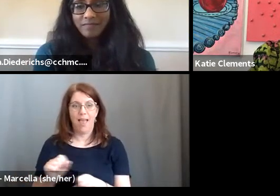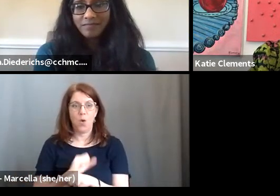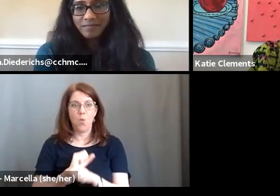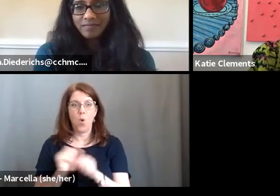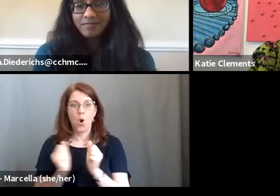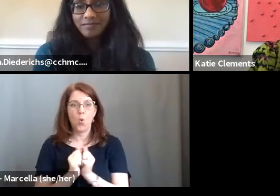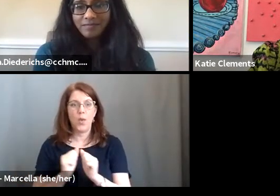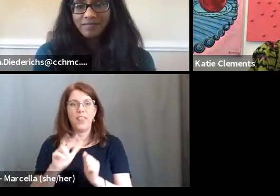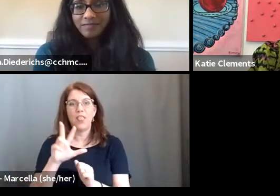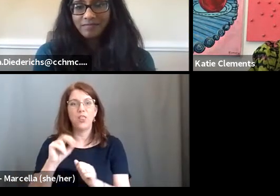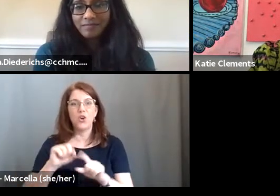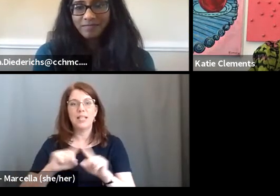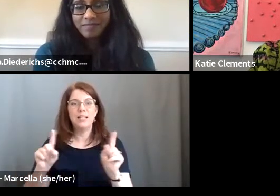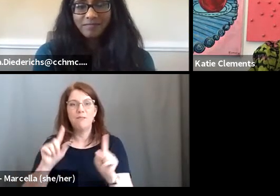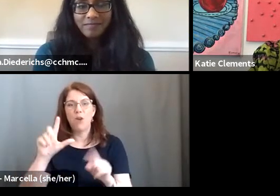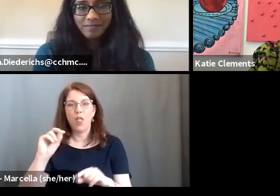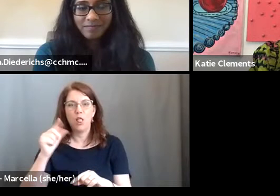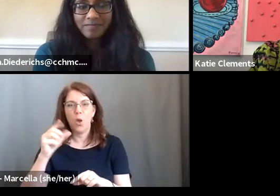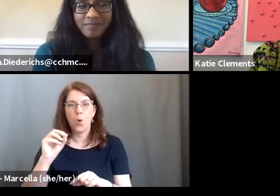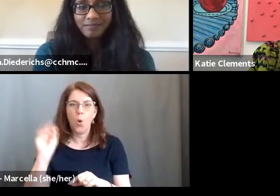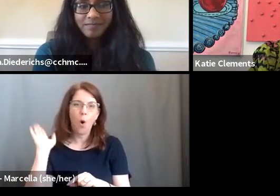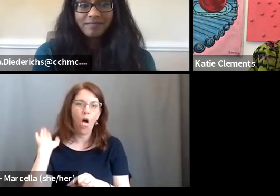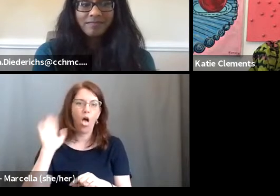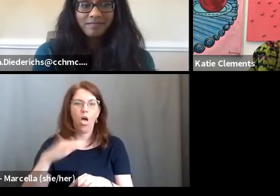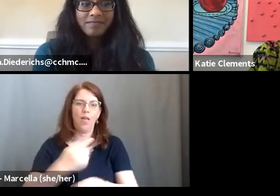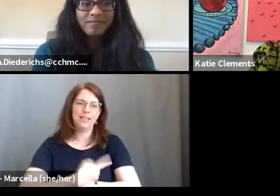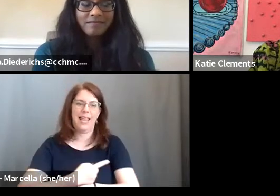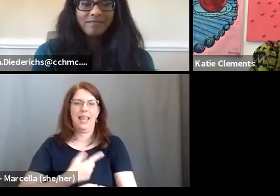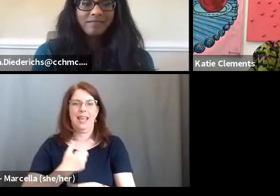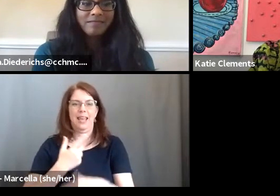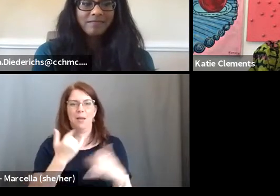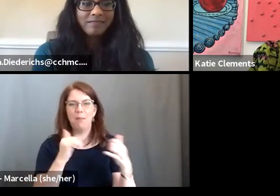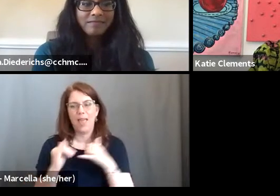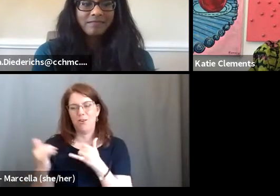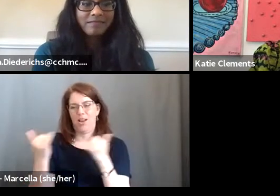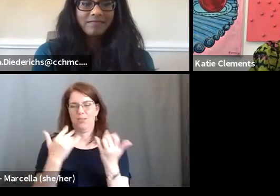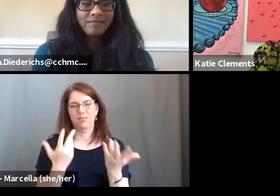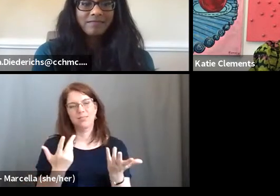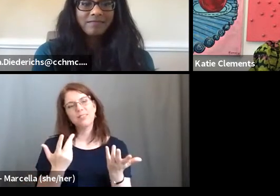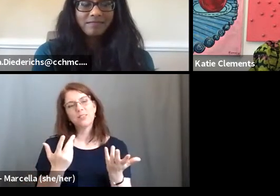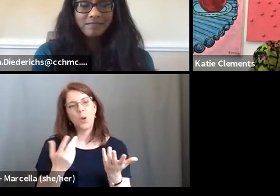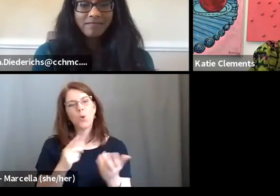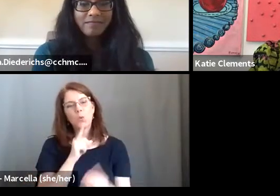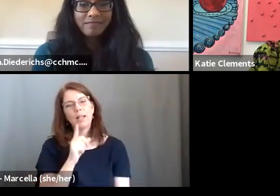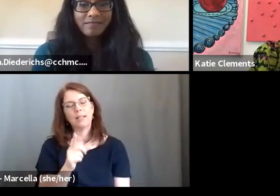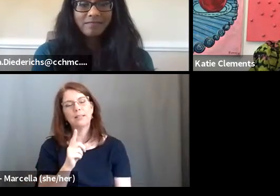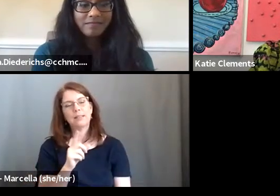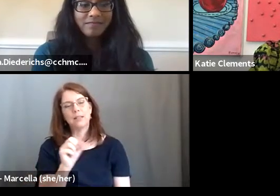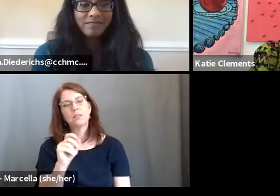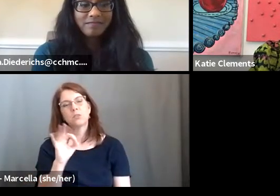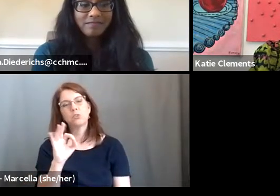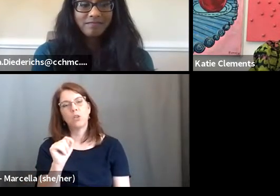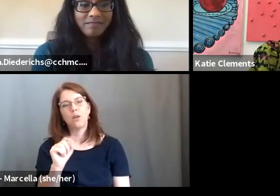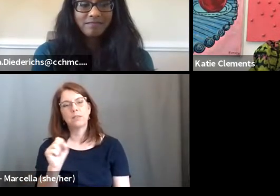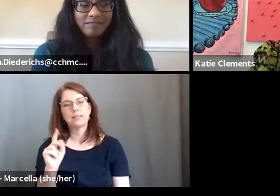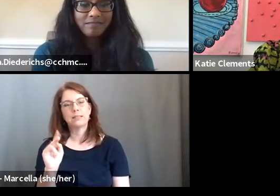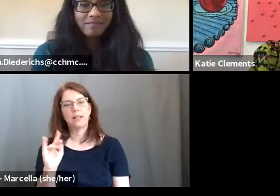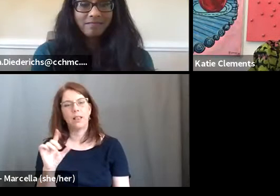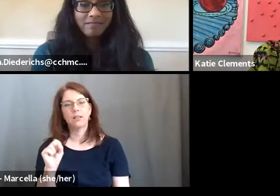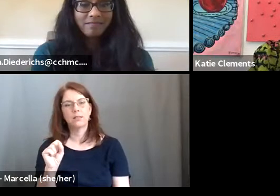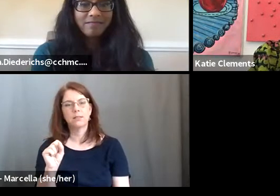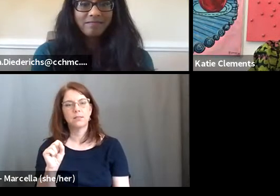different logos all day and play around. Um, so anyway, it's just something to think about. think the soft skills are the things that really make